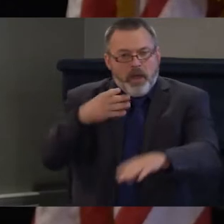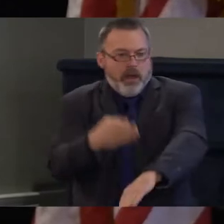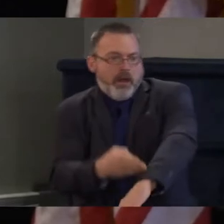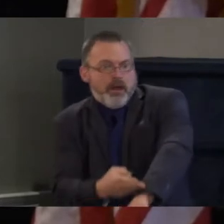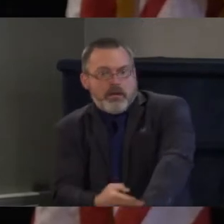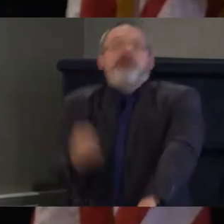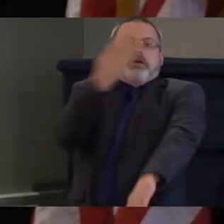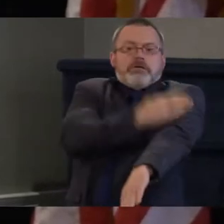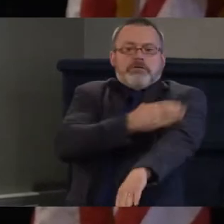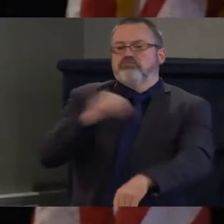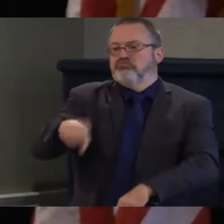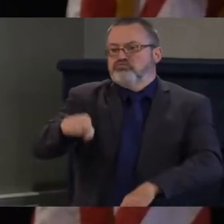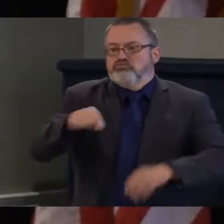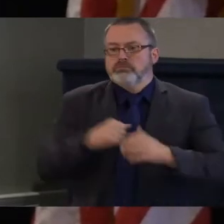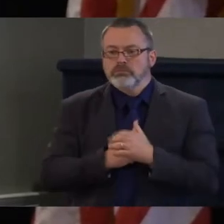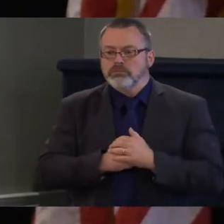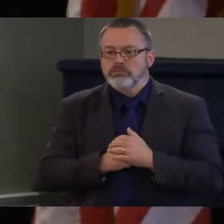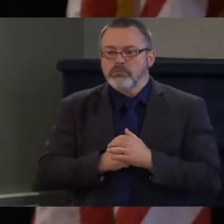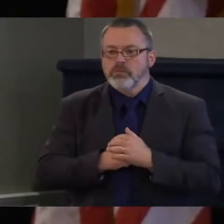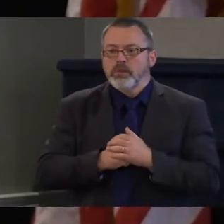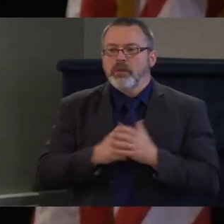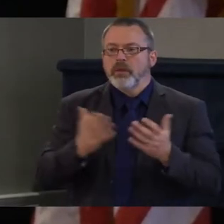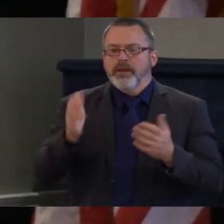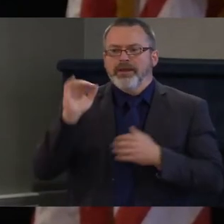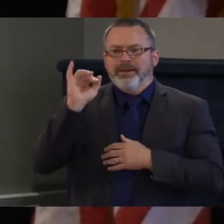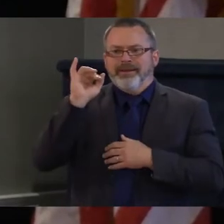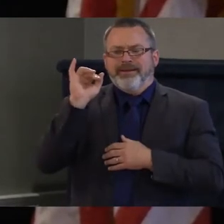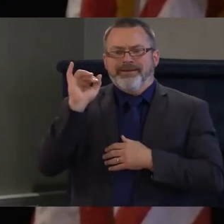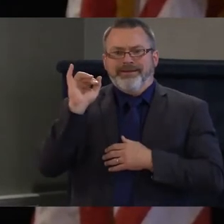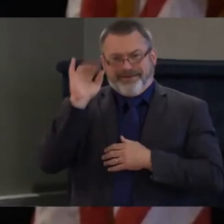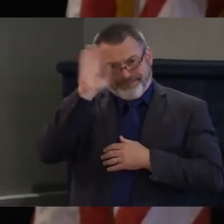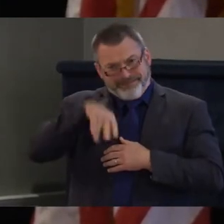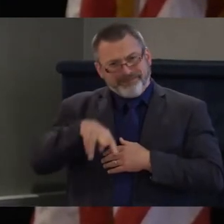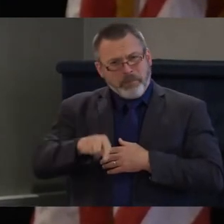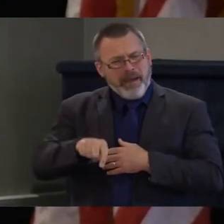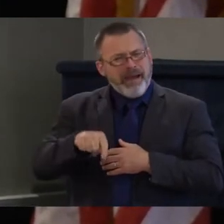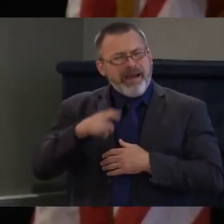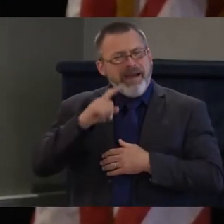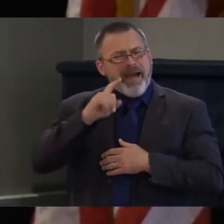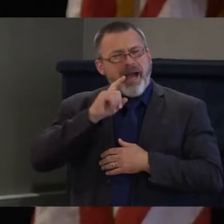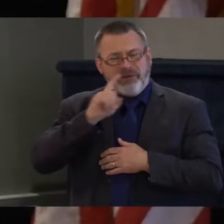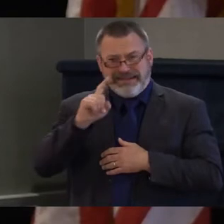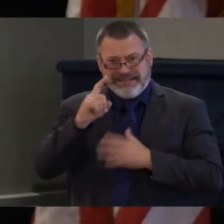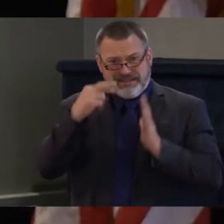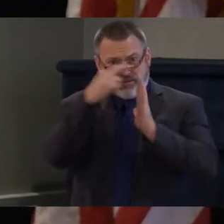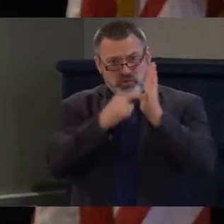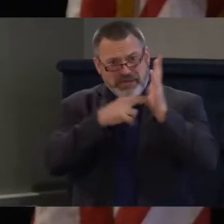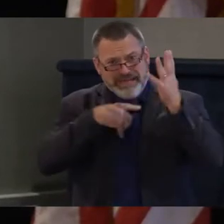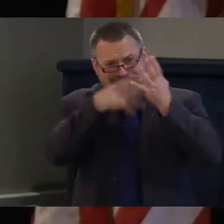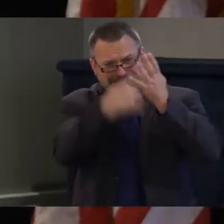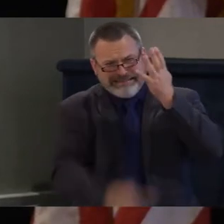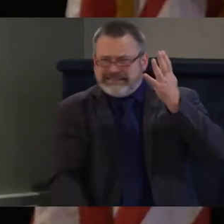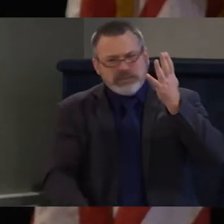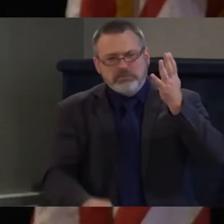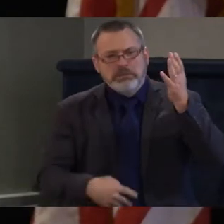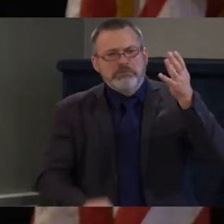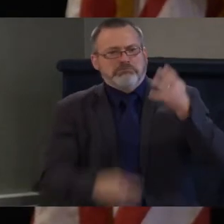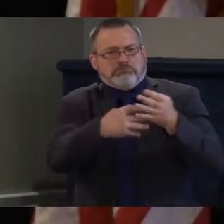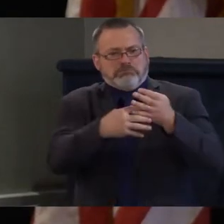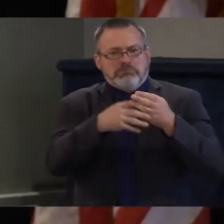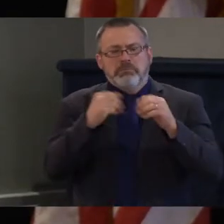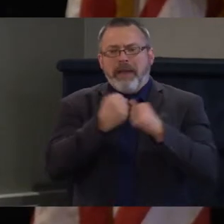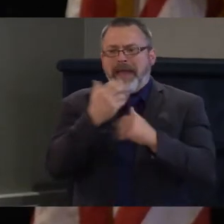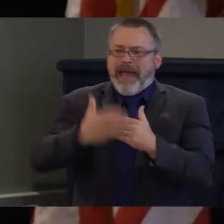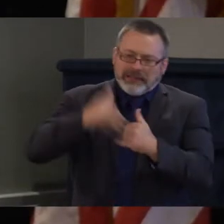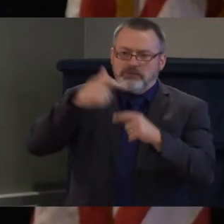make it so it's easier to build here in the state of Vermont. The reality is our housing shortage is a direct result of